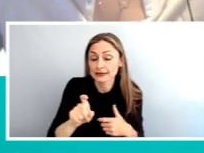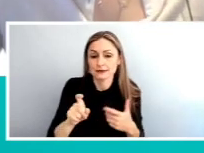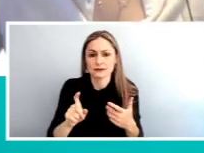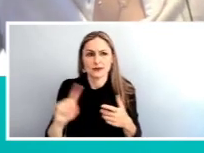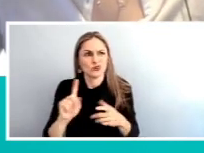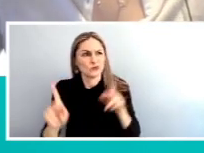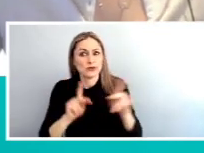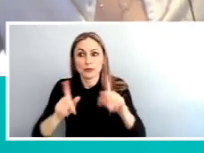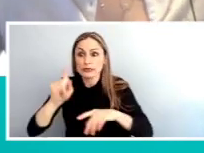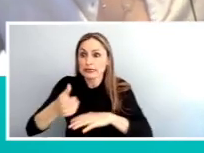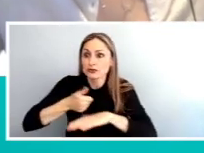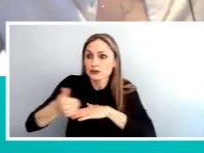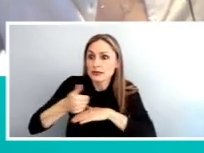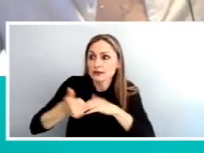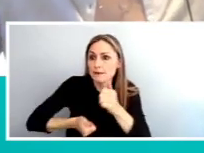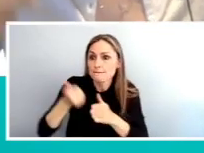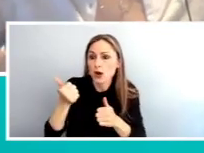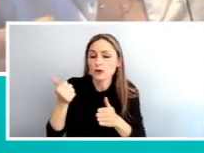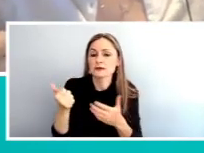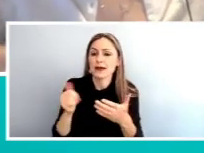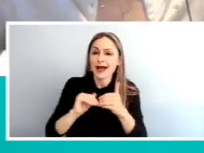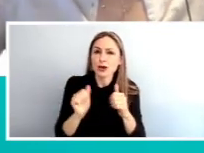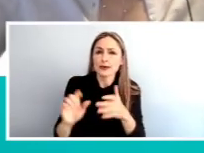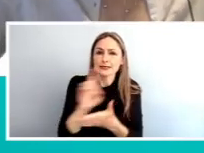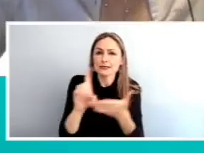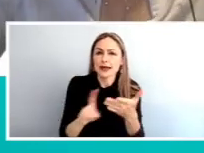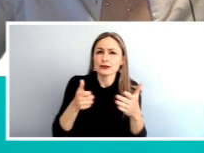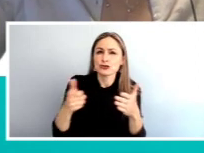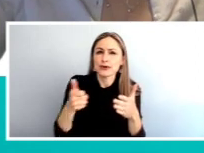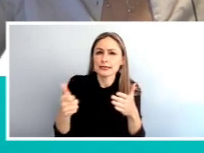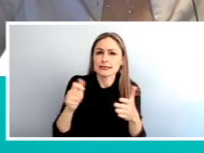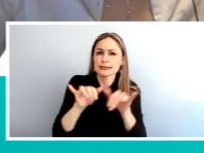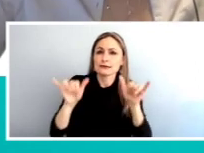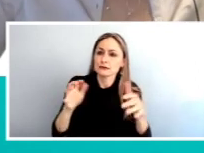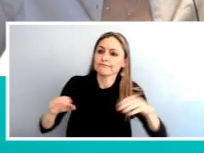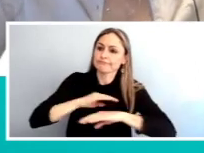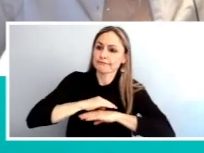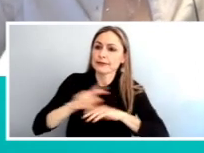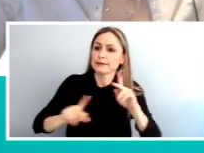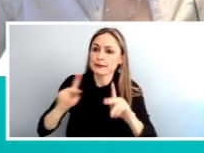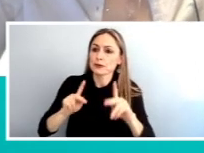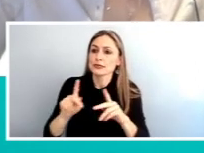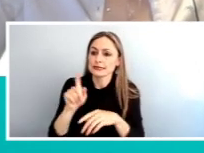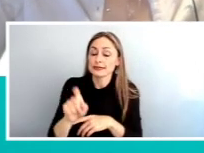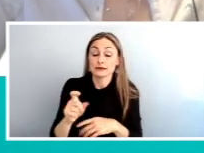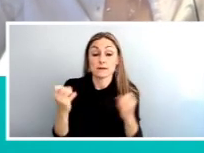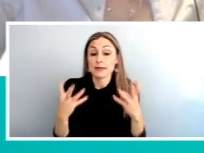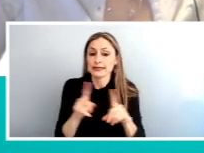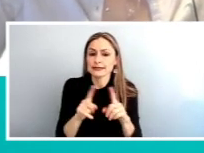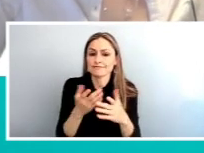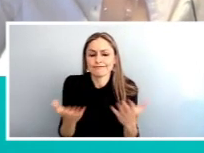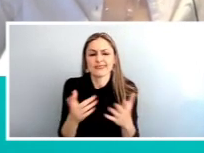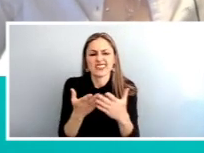most, and how we can design the transit system so it meets those needs. So there are a lot of things that determine how, where, and how